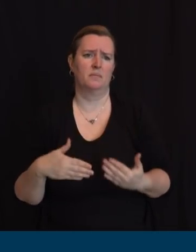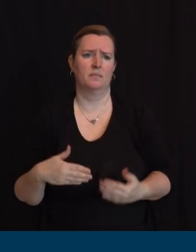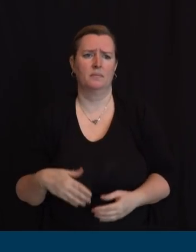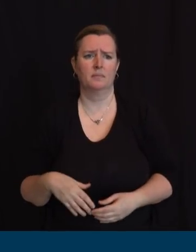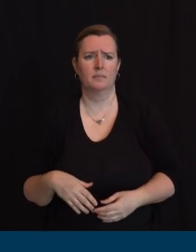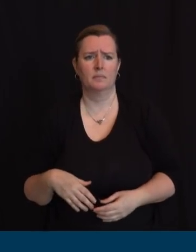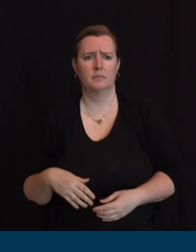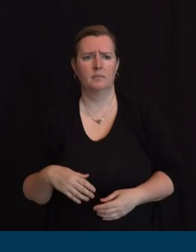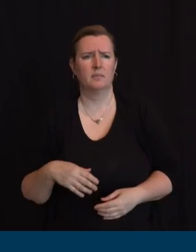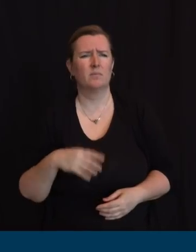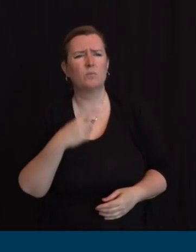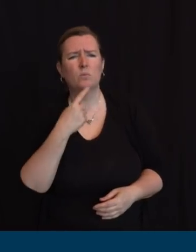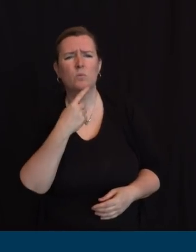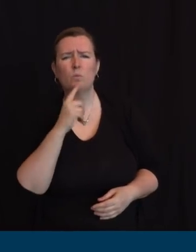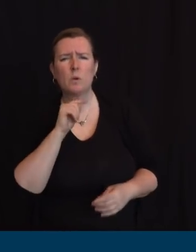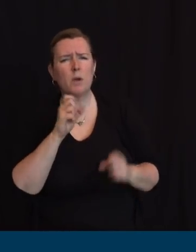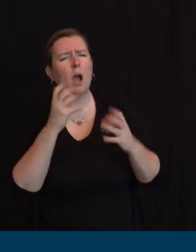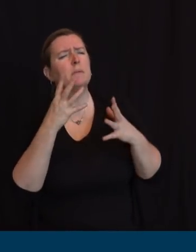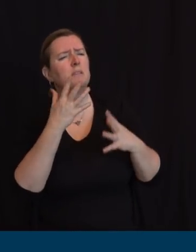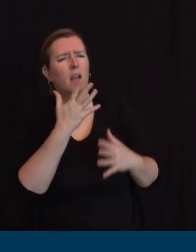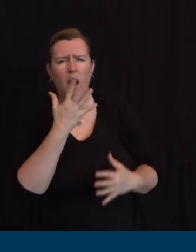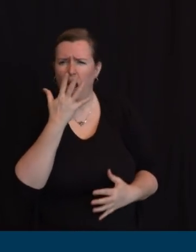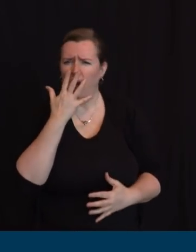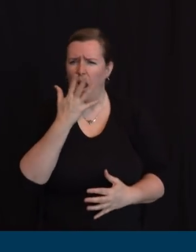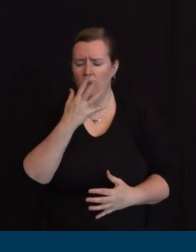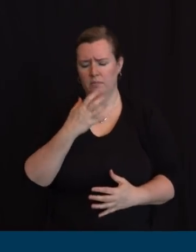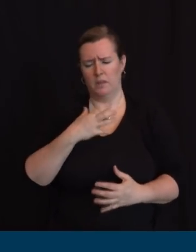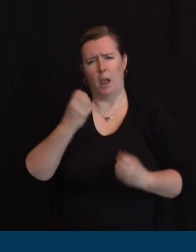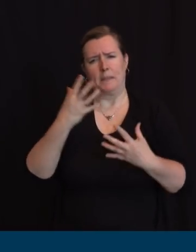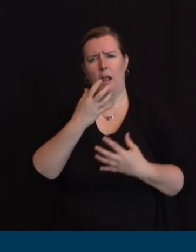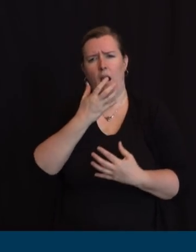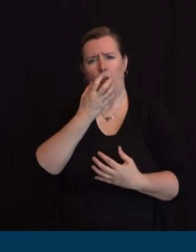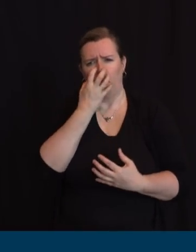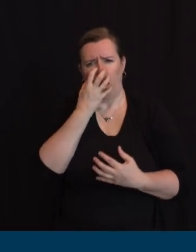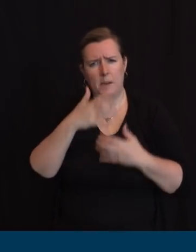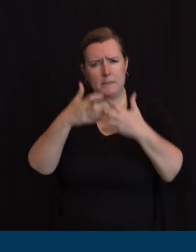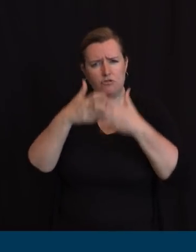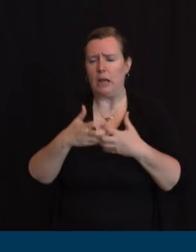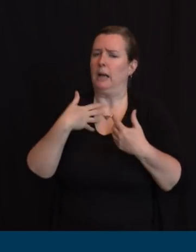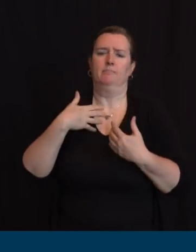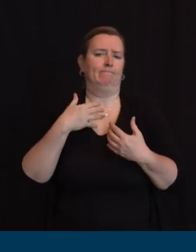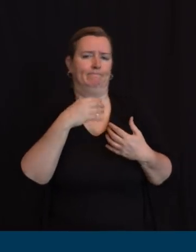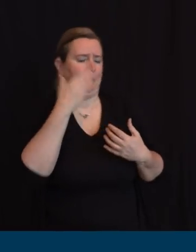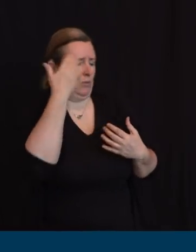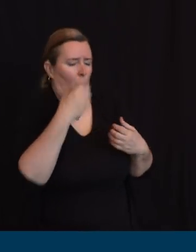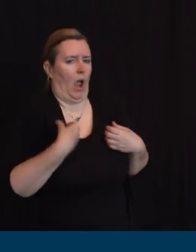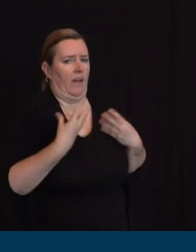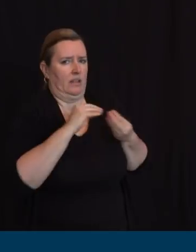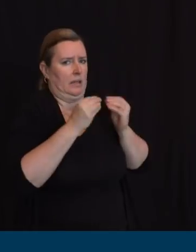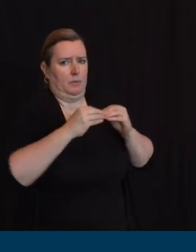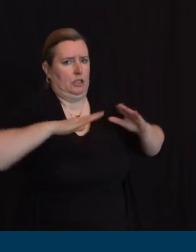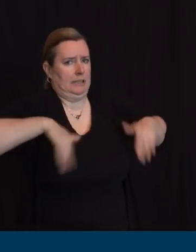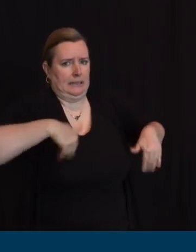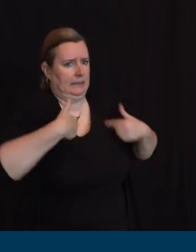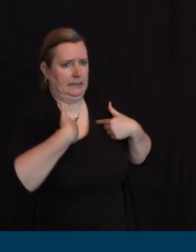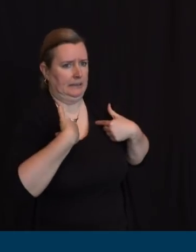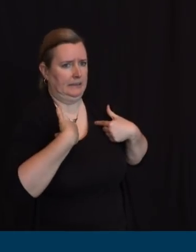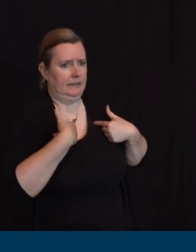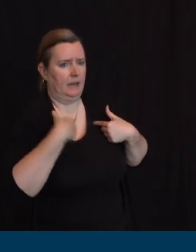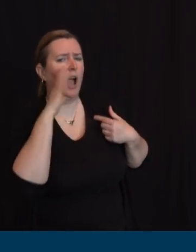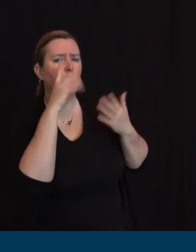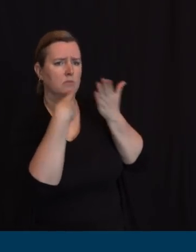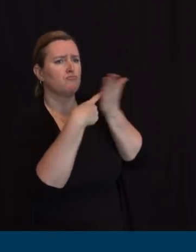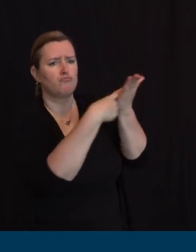I speak with I'm on the calls with CEOs every week that's arranged by the New Jersey Hospital Association